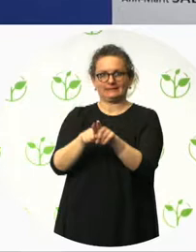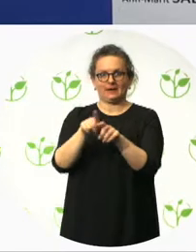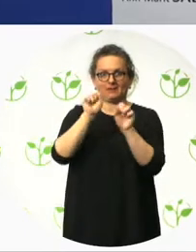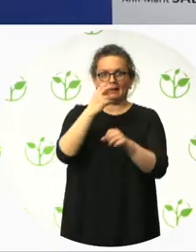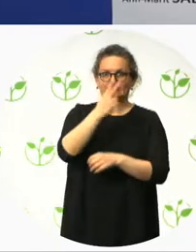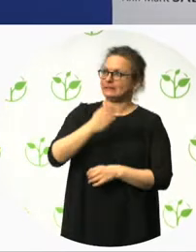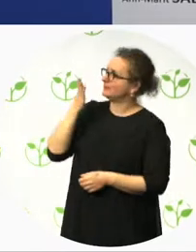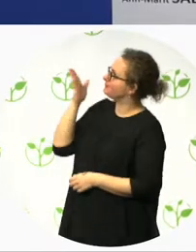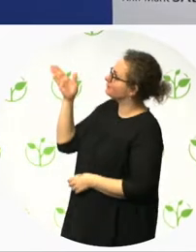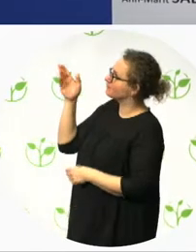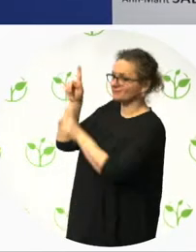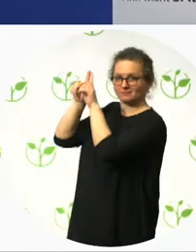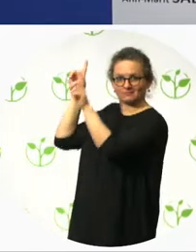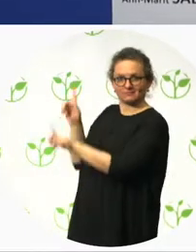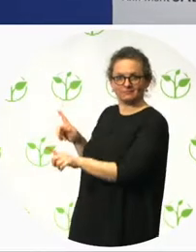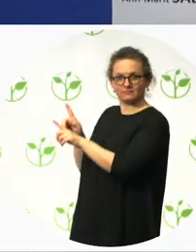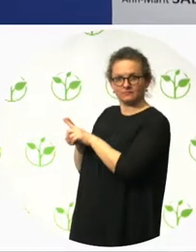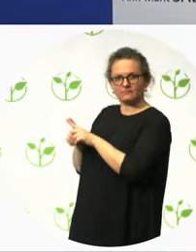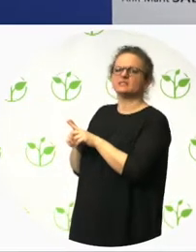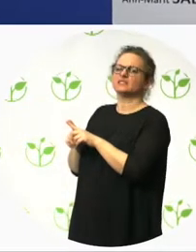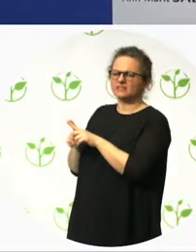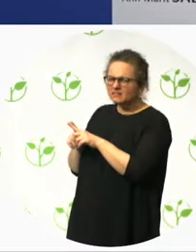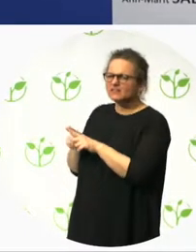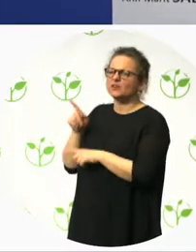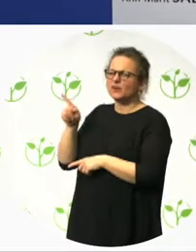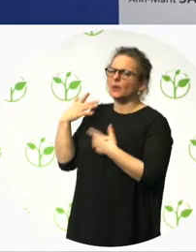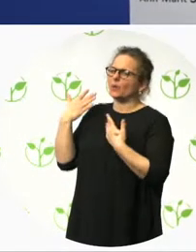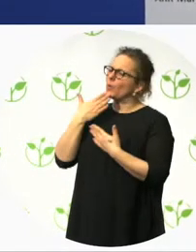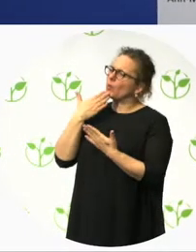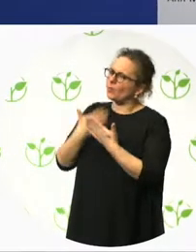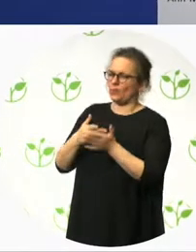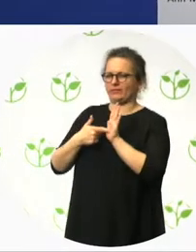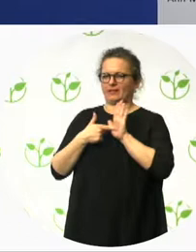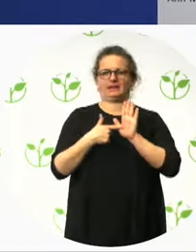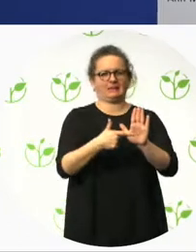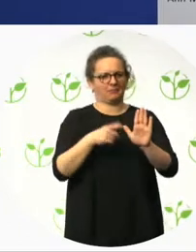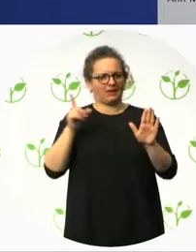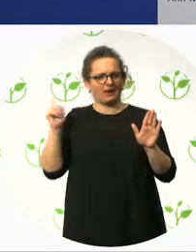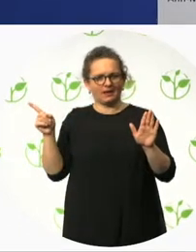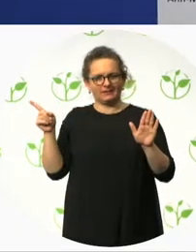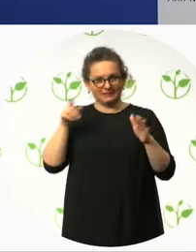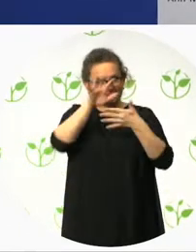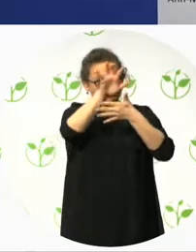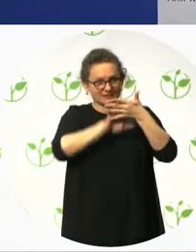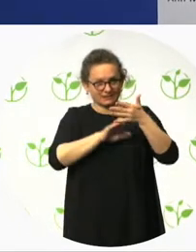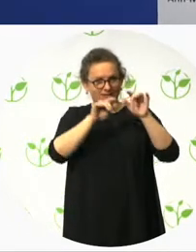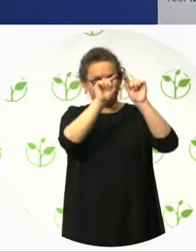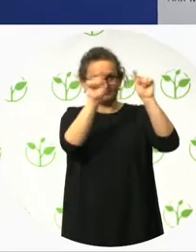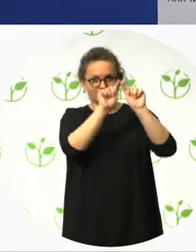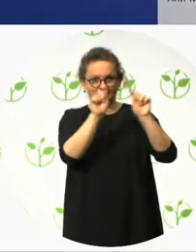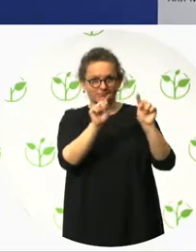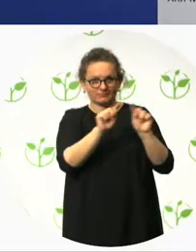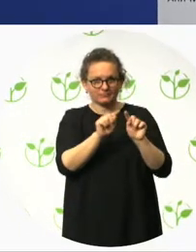outside. We don't see too much snow in Ireland. So here is the person who is shoveling the snow